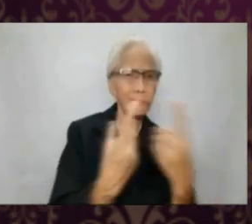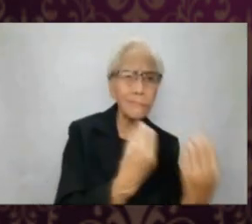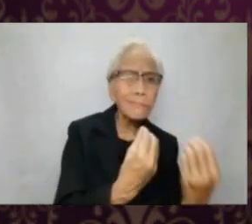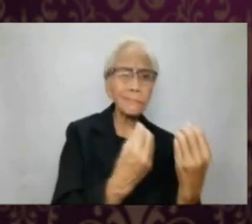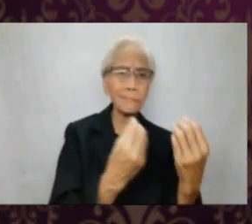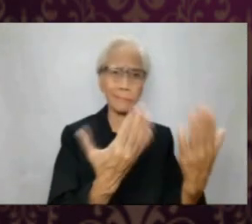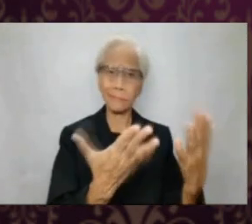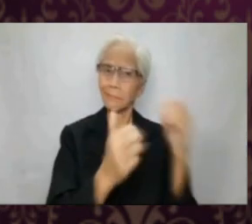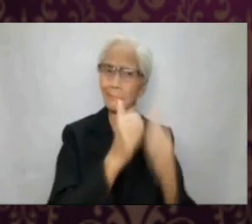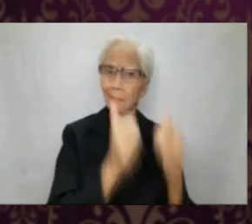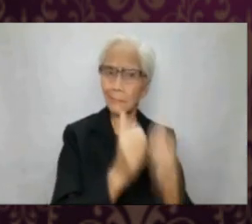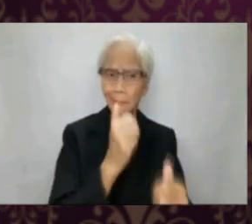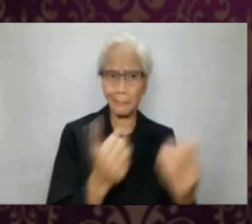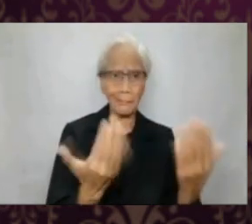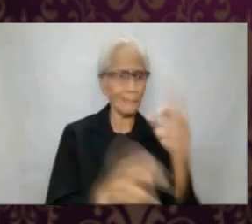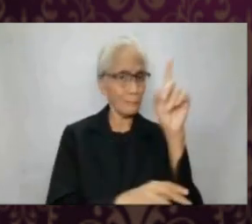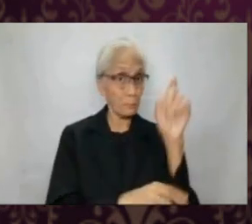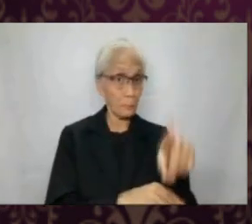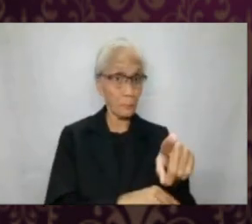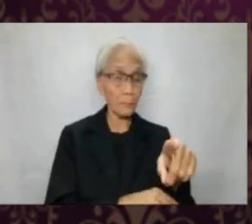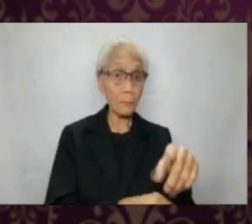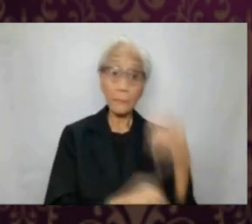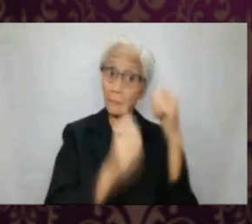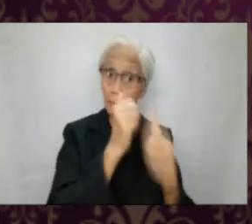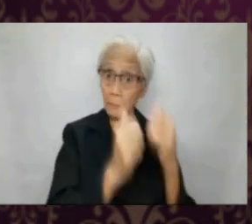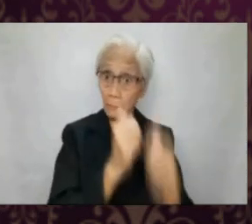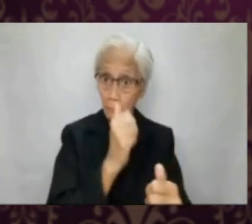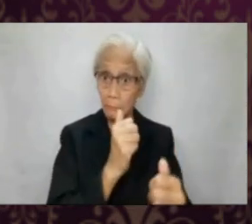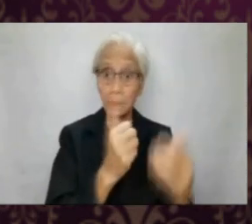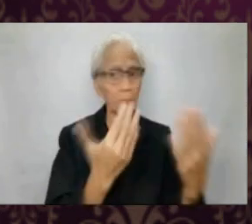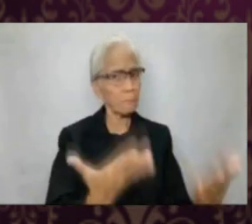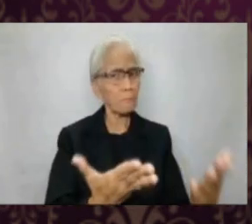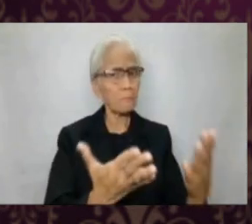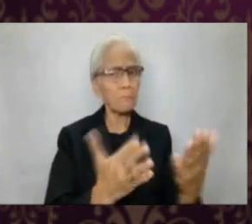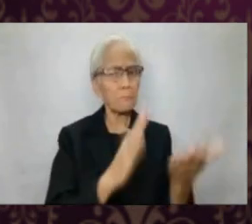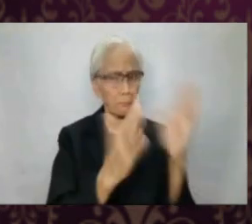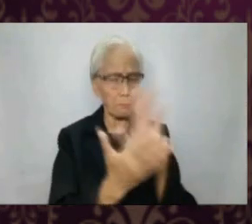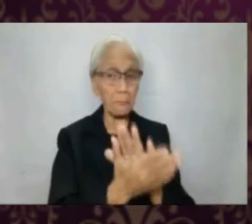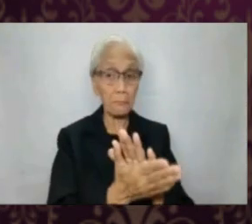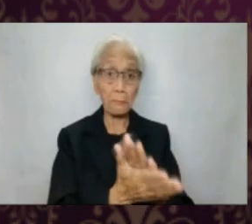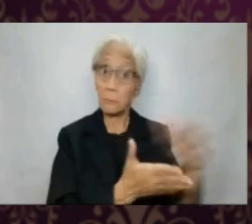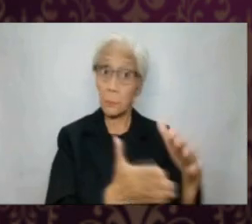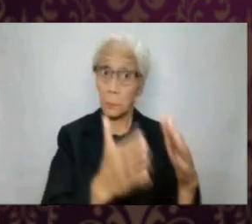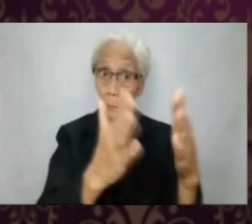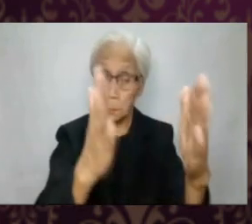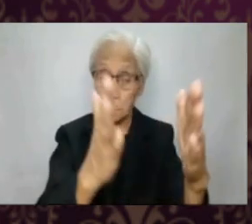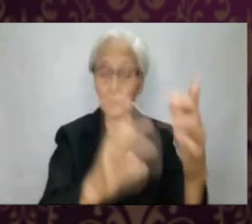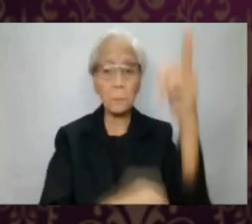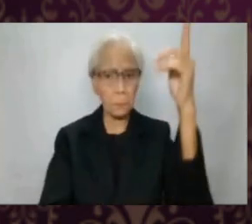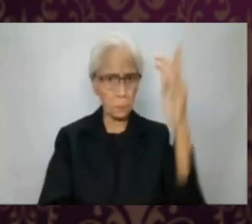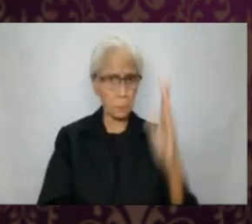what does belonging to the truth really mean for us? It means being God's instruments